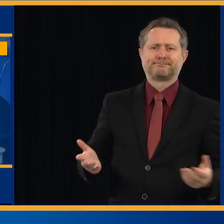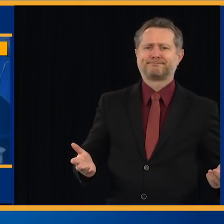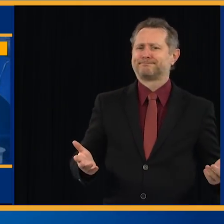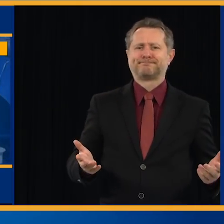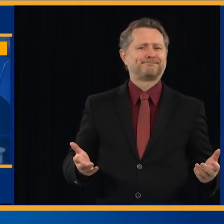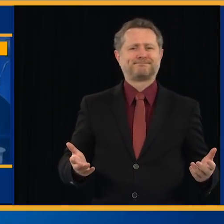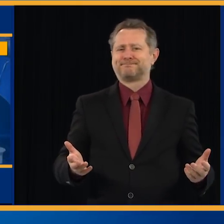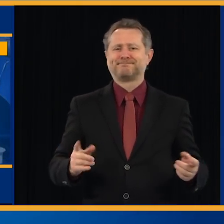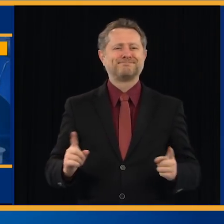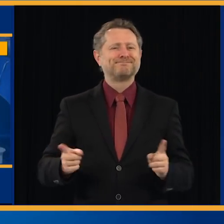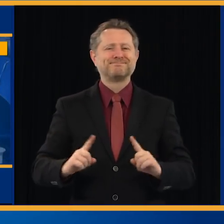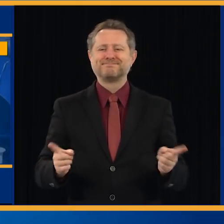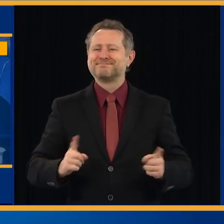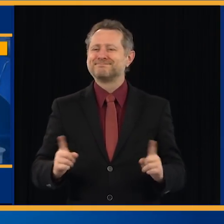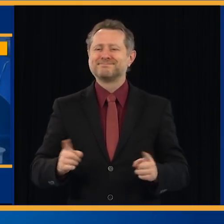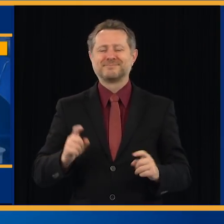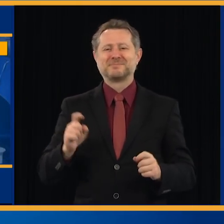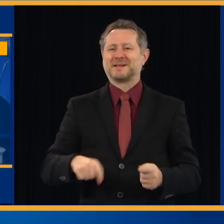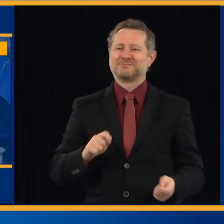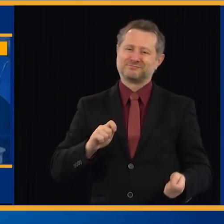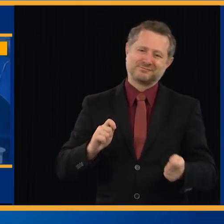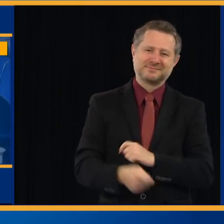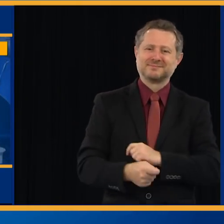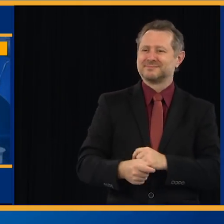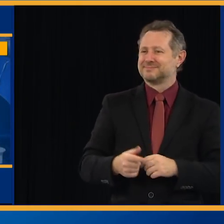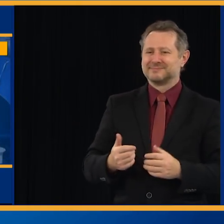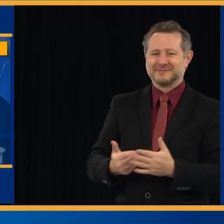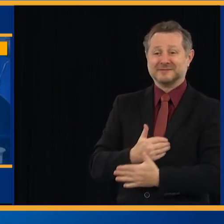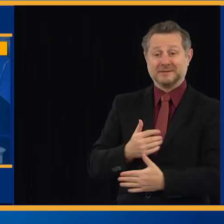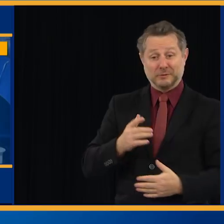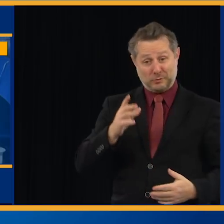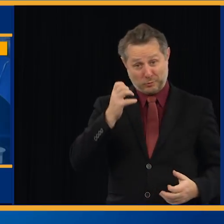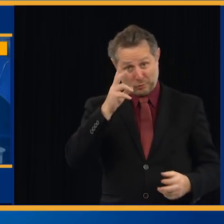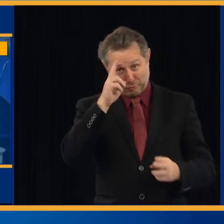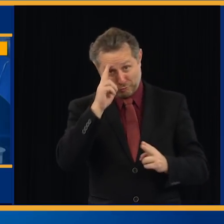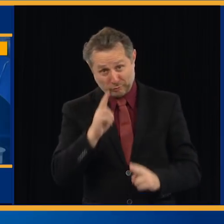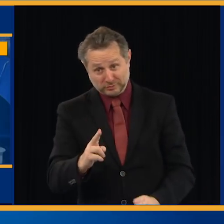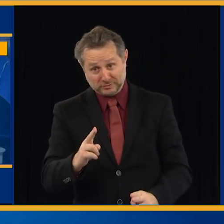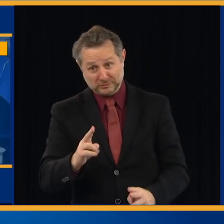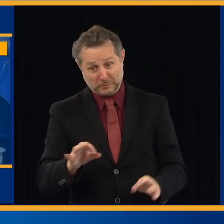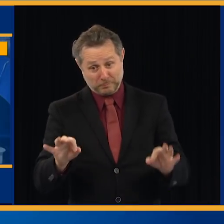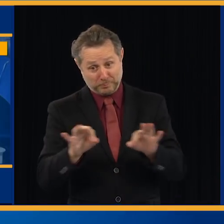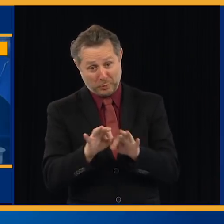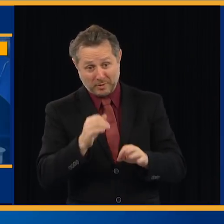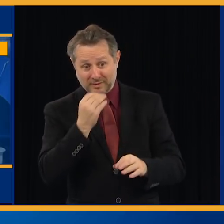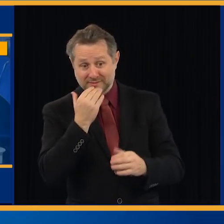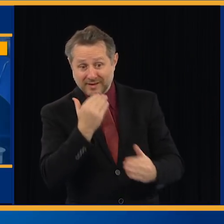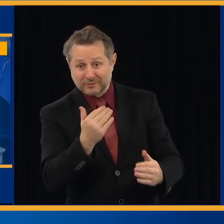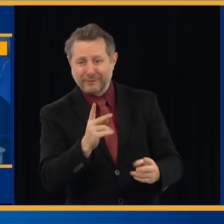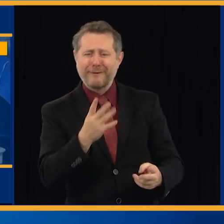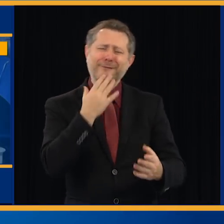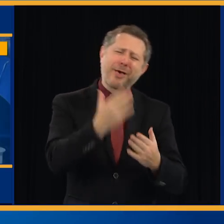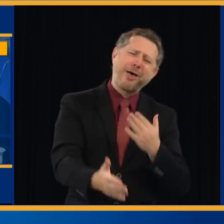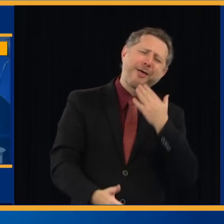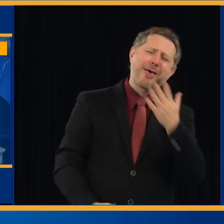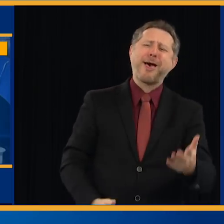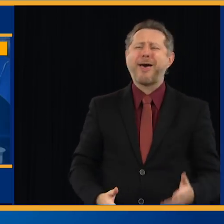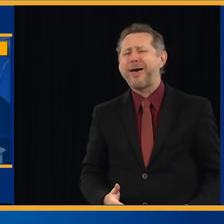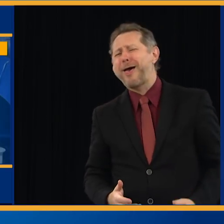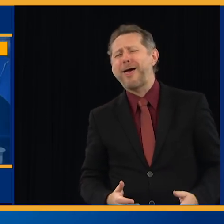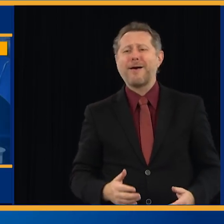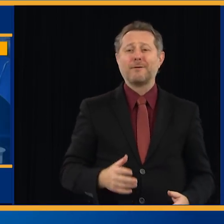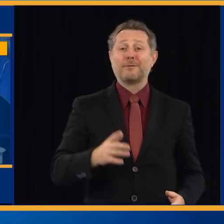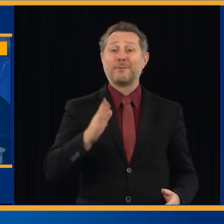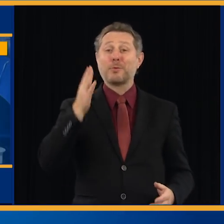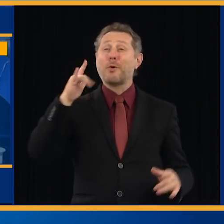focus of the problem. You want to honor the essential workers. Thank you. Thank you. Thank you. We'll fly airplanes. We'll